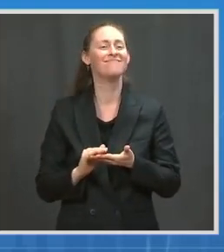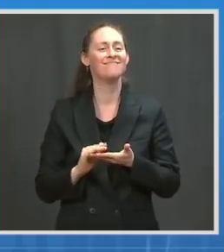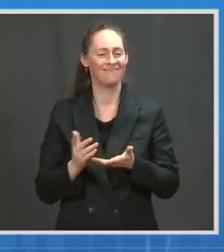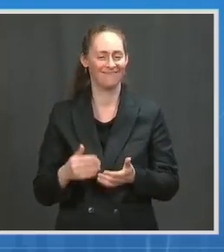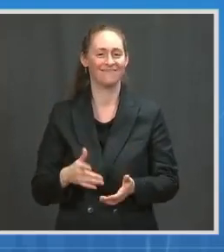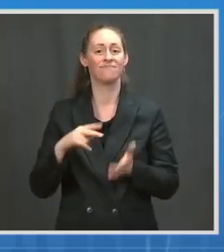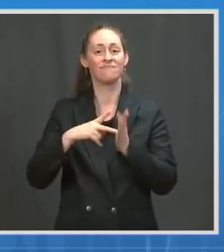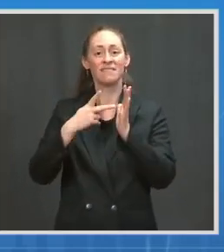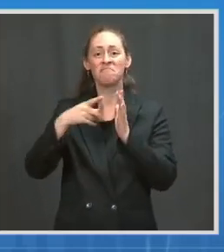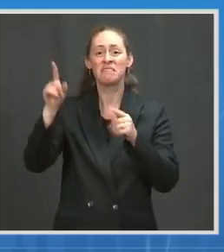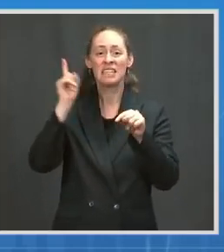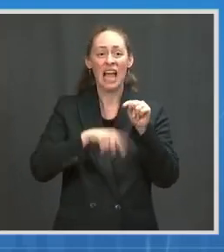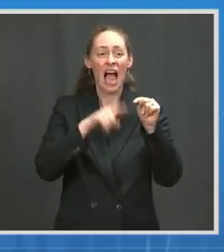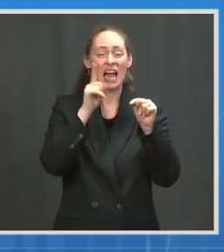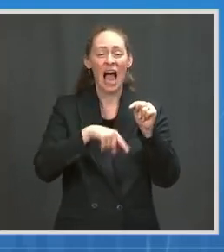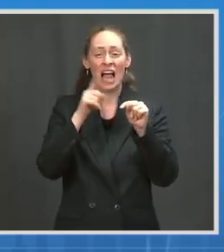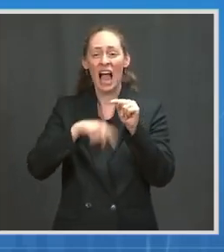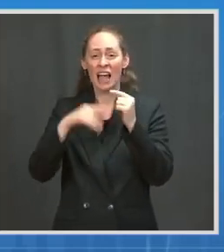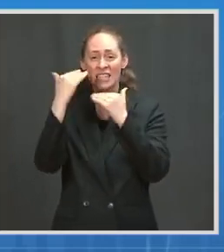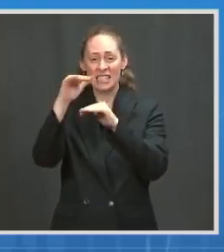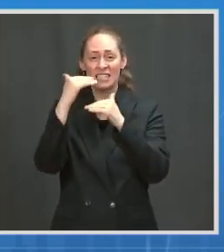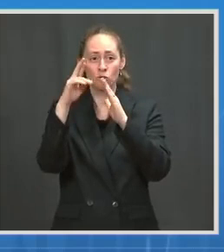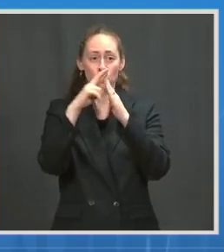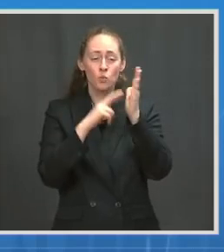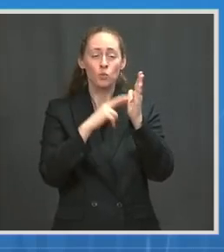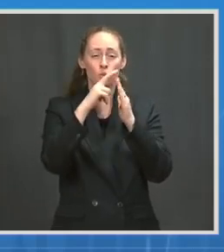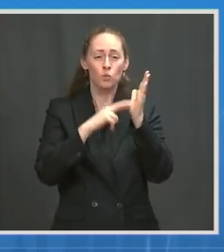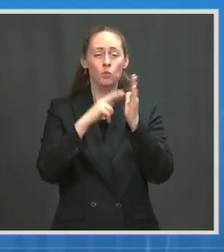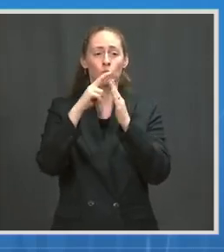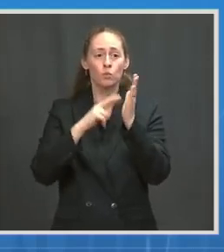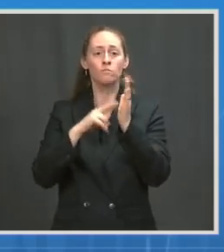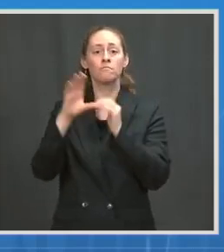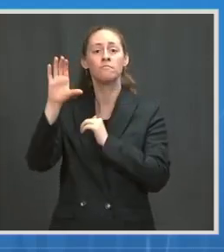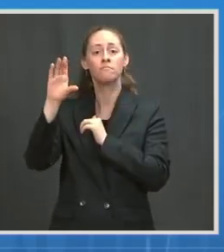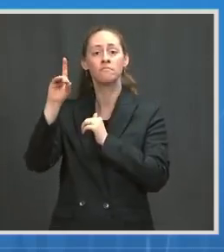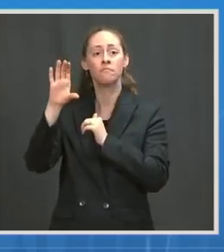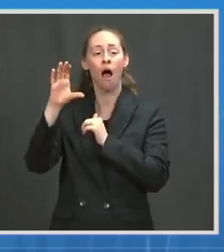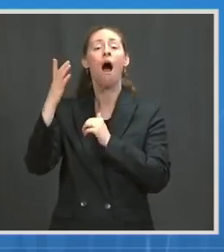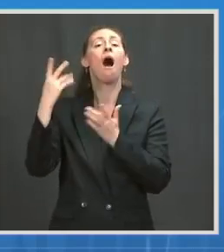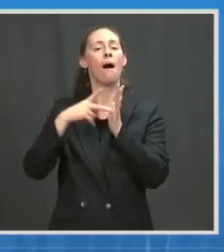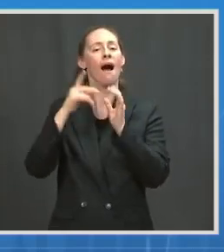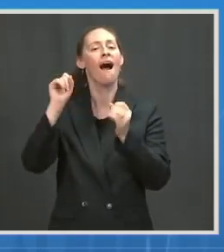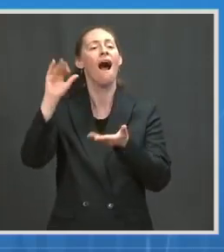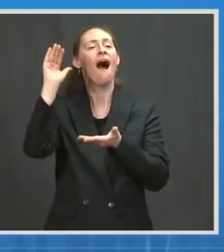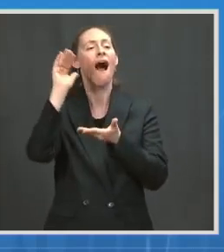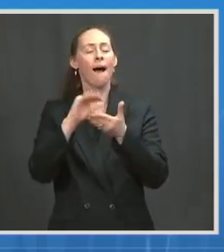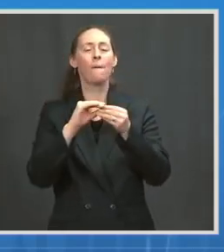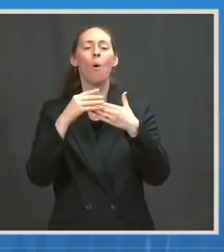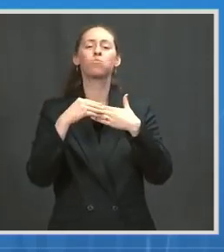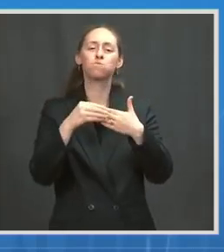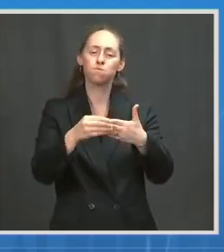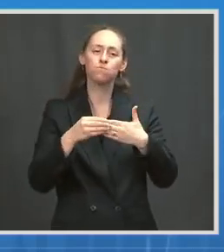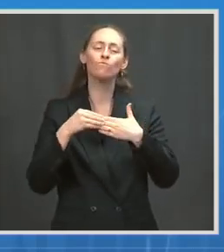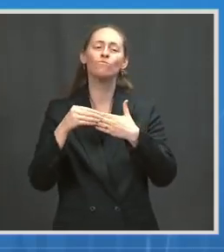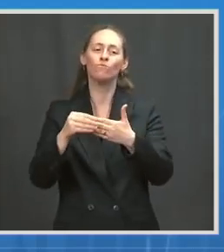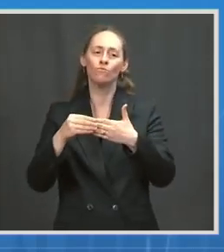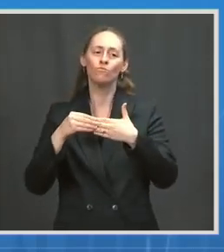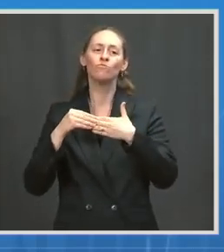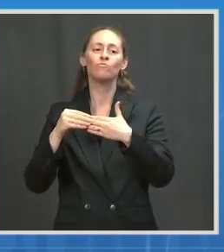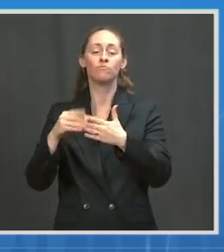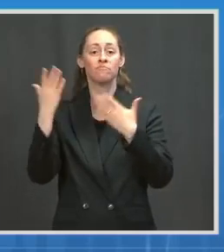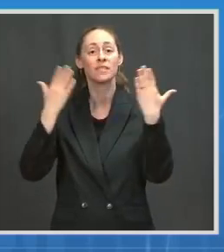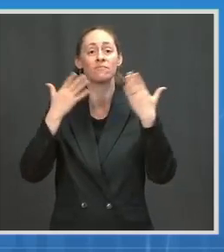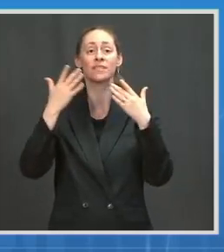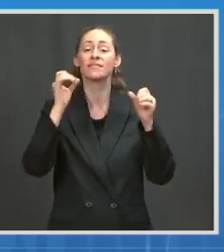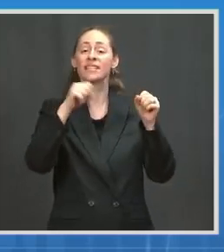gradually you will see the CDC lifting the restrictions. That would be anything from indoor dining, to the workplace,